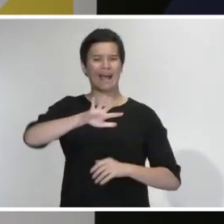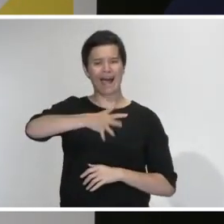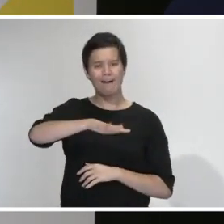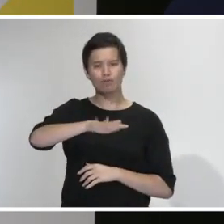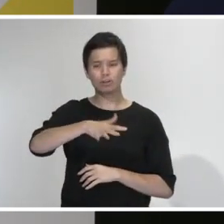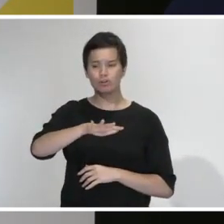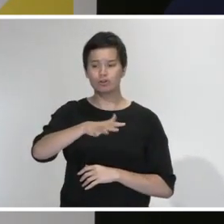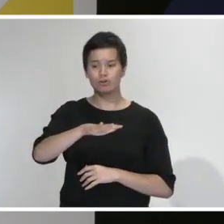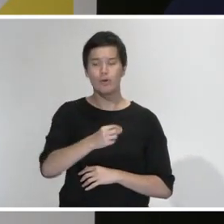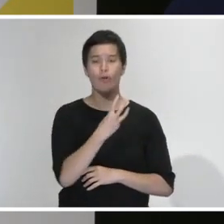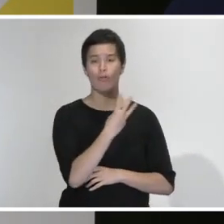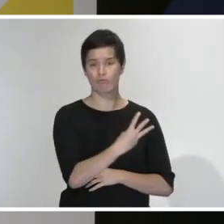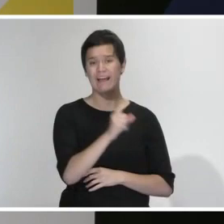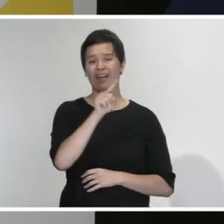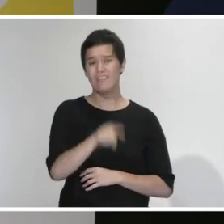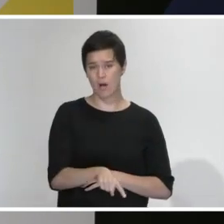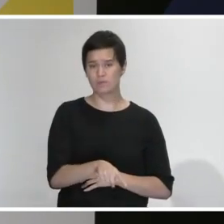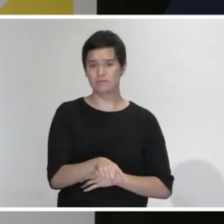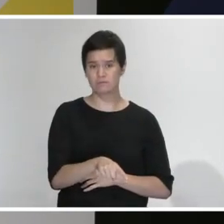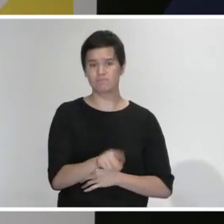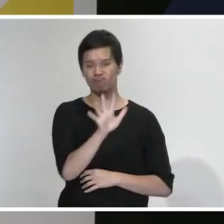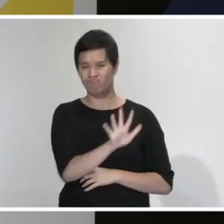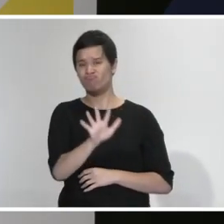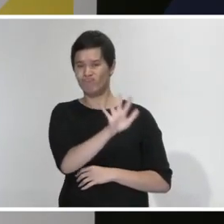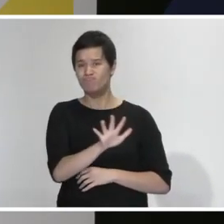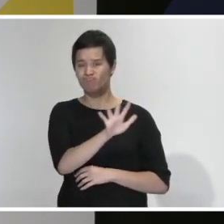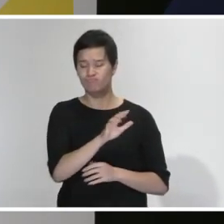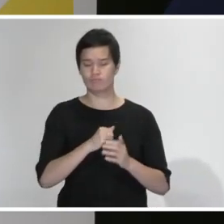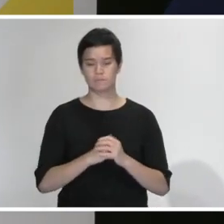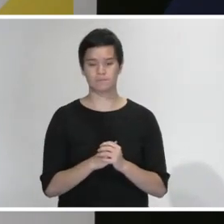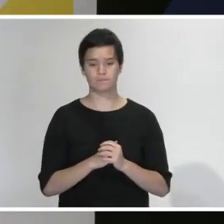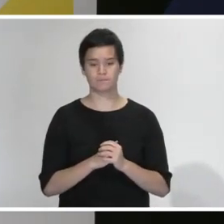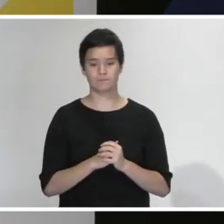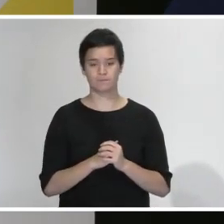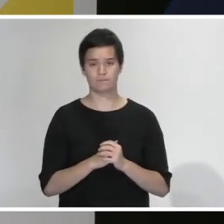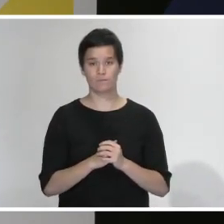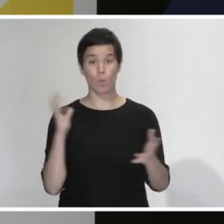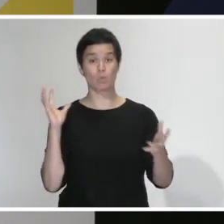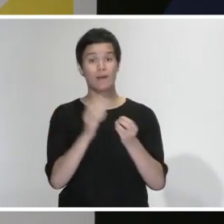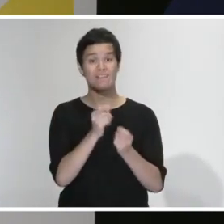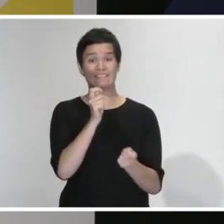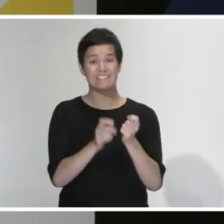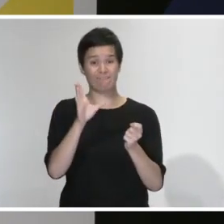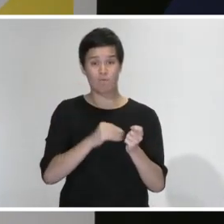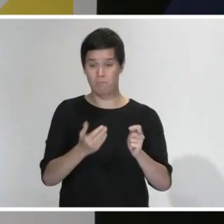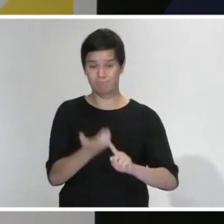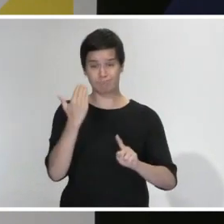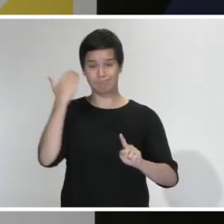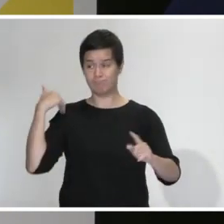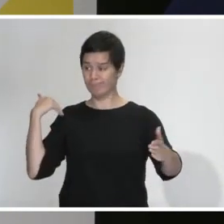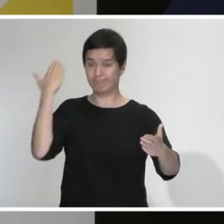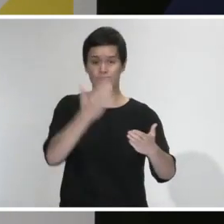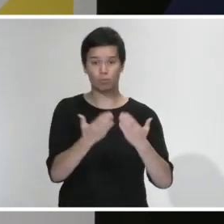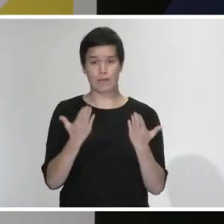,063. The total tests undertaken to date is 42,826